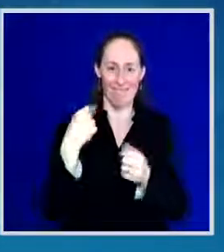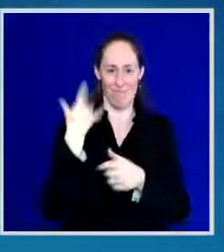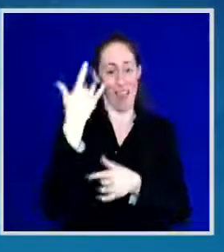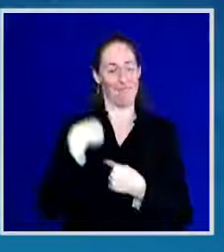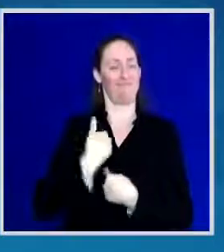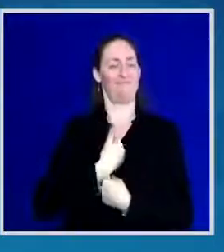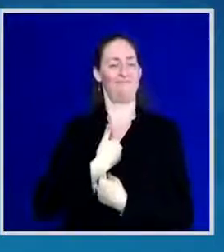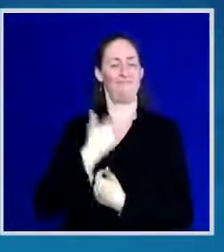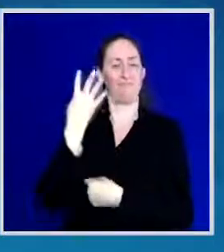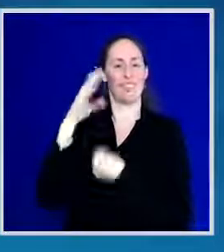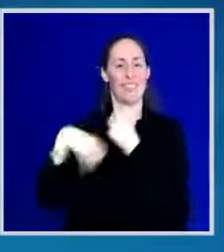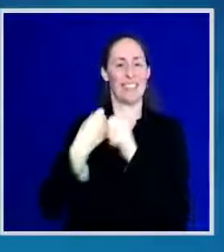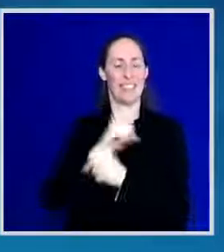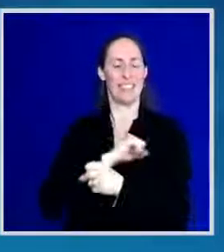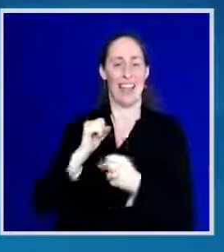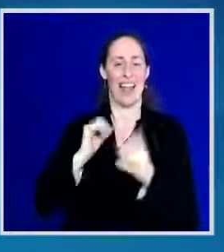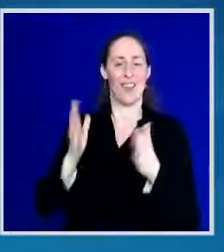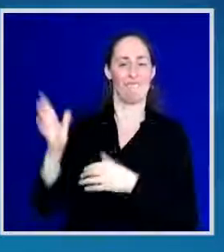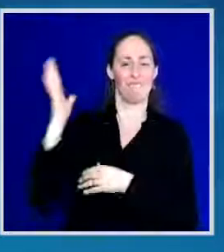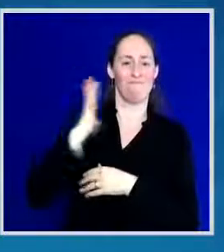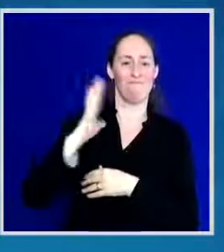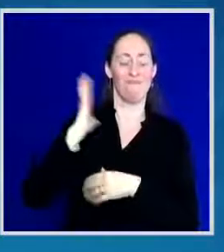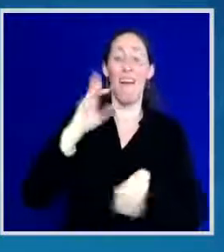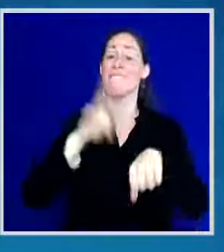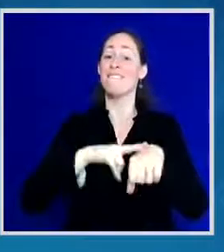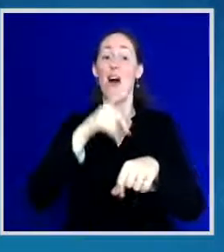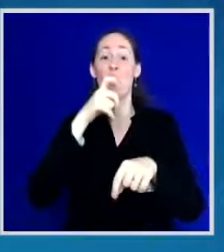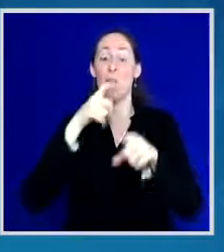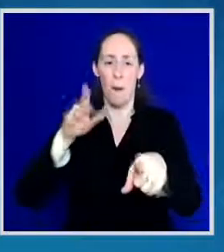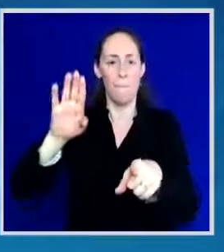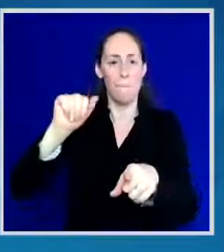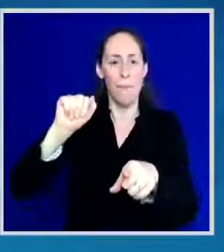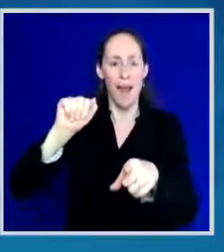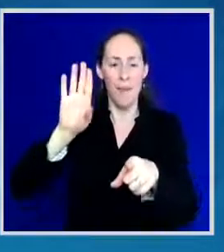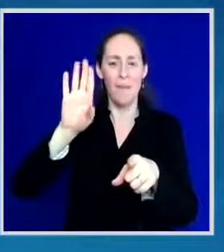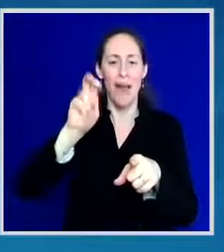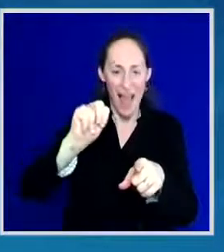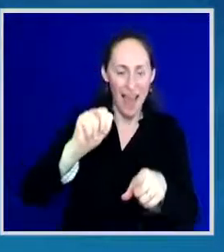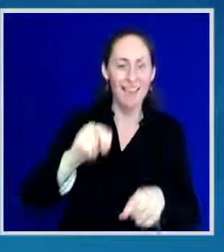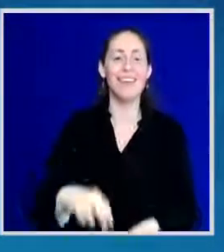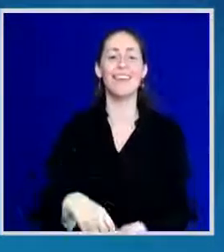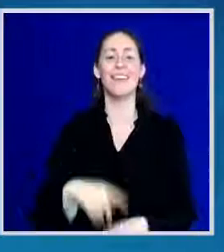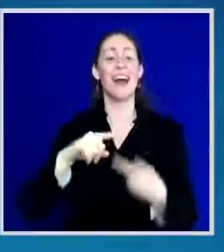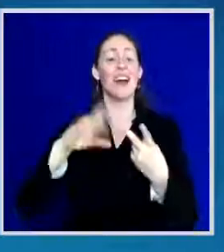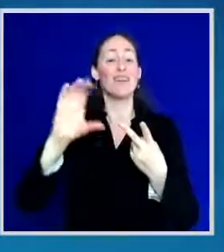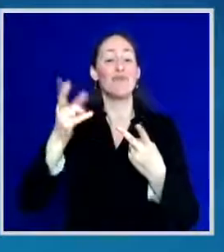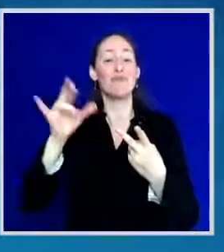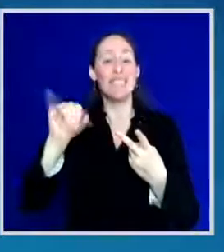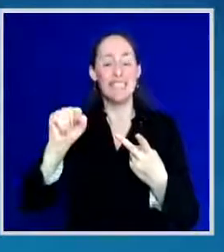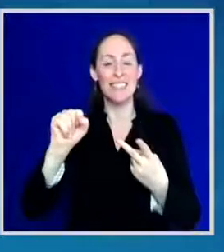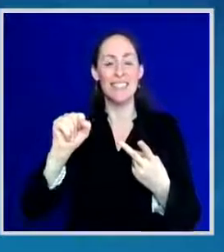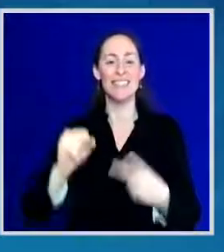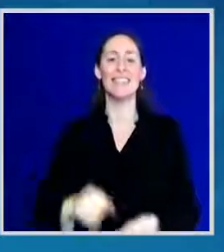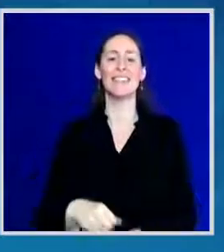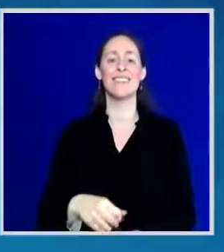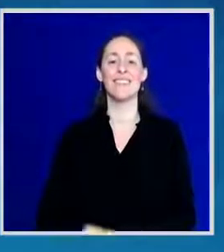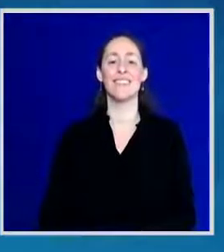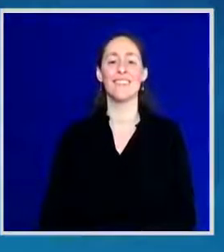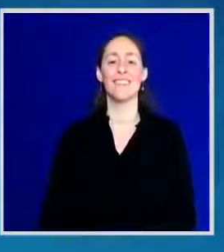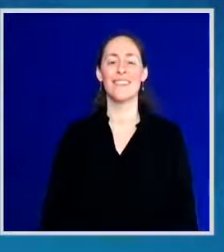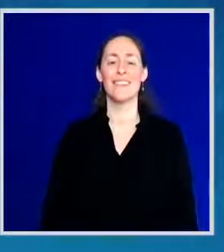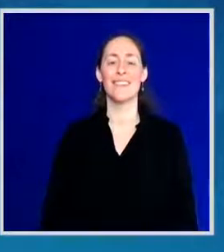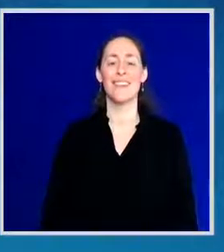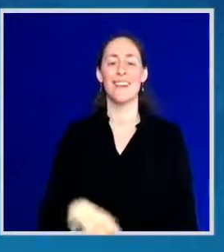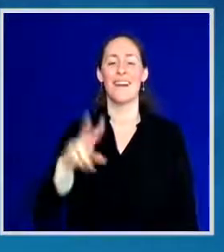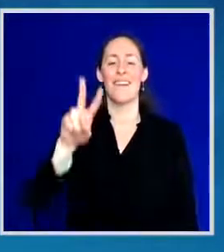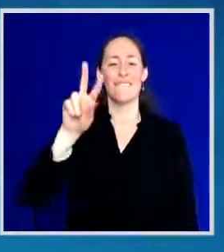Senator Ben Cardin and Senator Chris Van Hollen. Senator Cardin, I will tell you, I mean, I've seen them both. I just have to tell